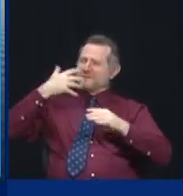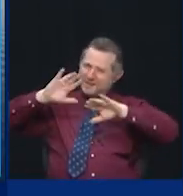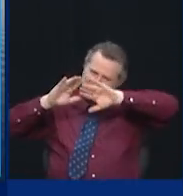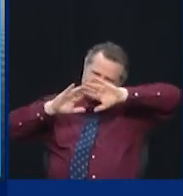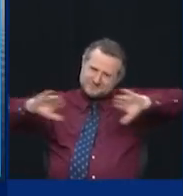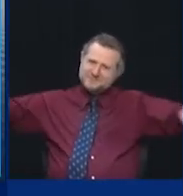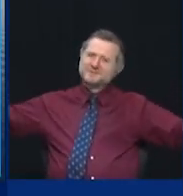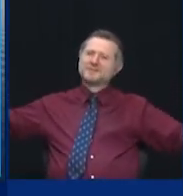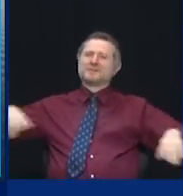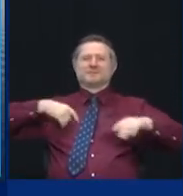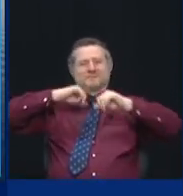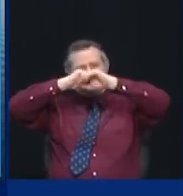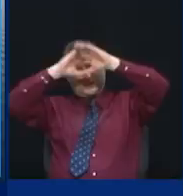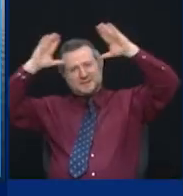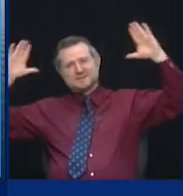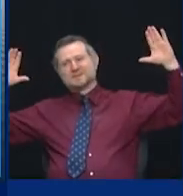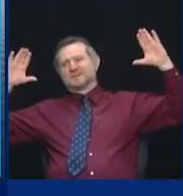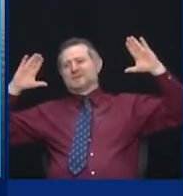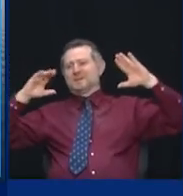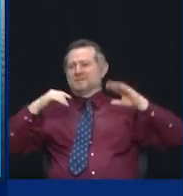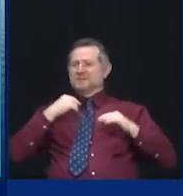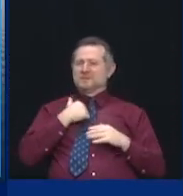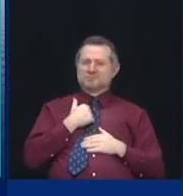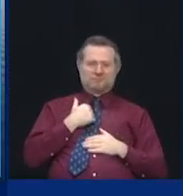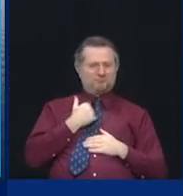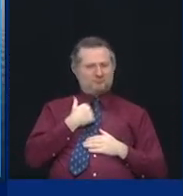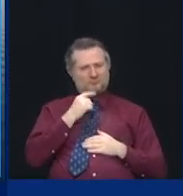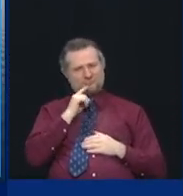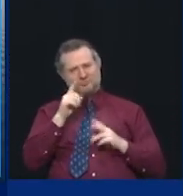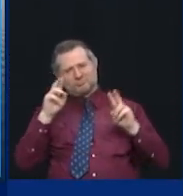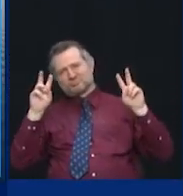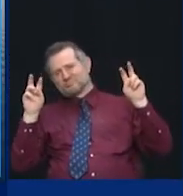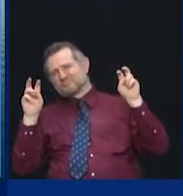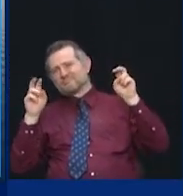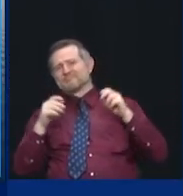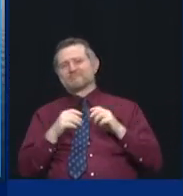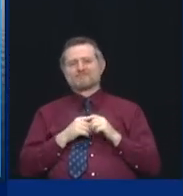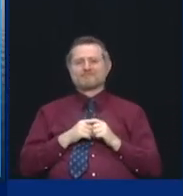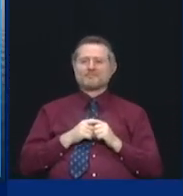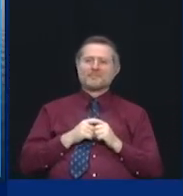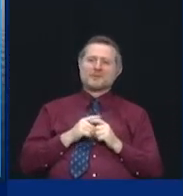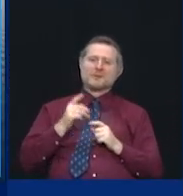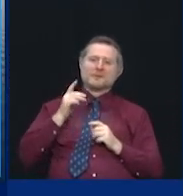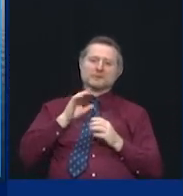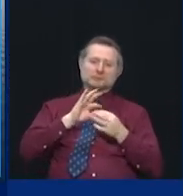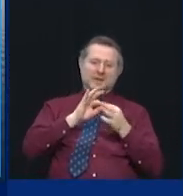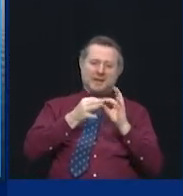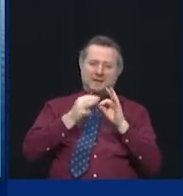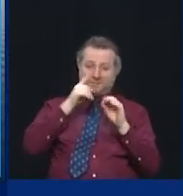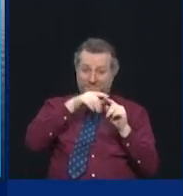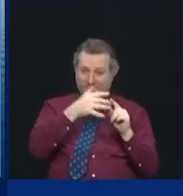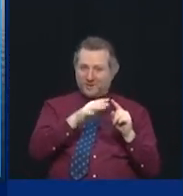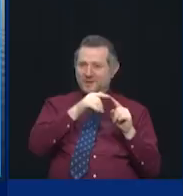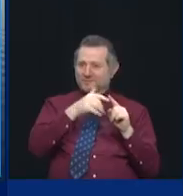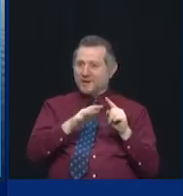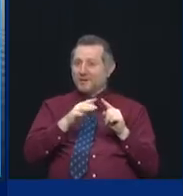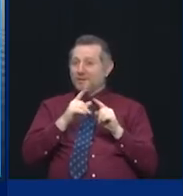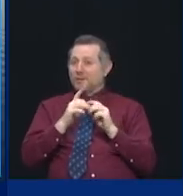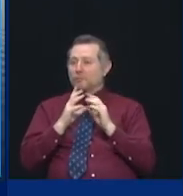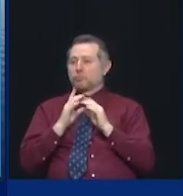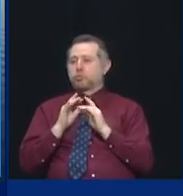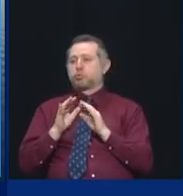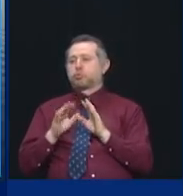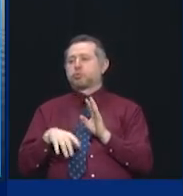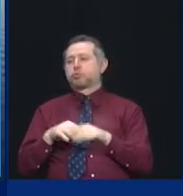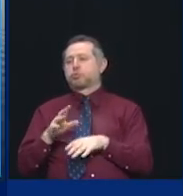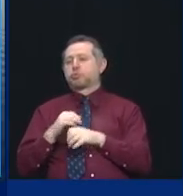do it. Take all those little chains that have inhibited your creativity and say, well, what